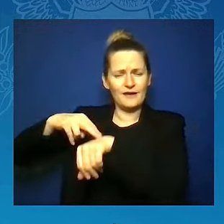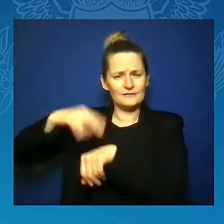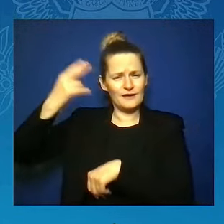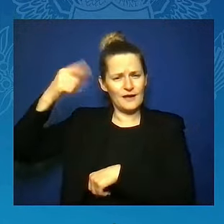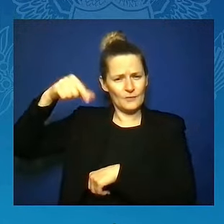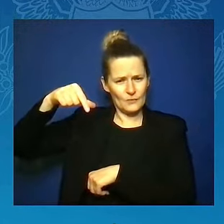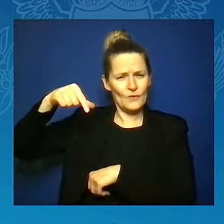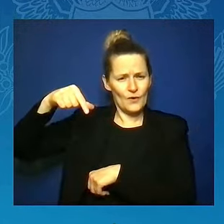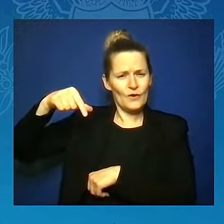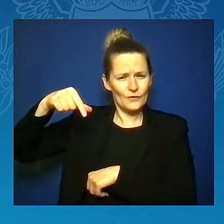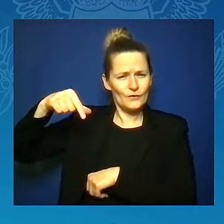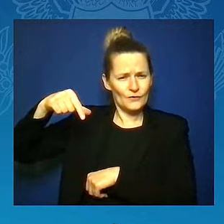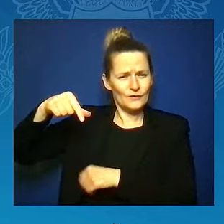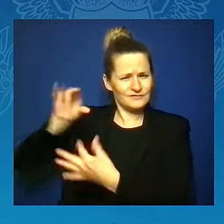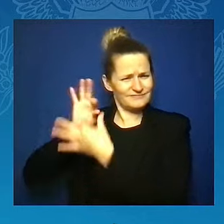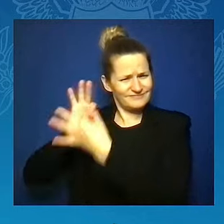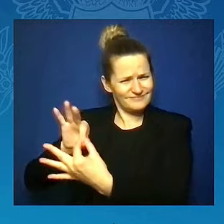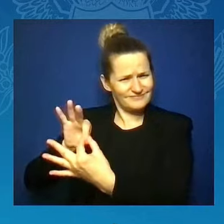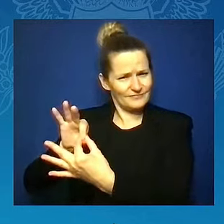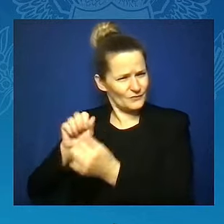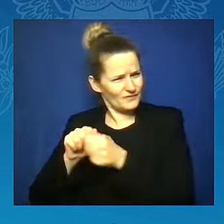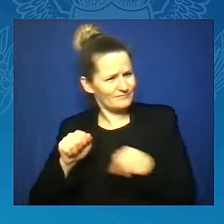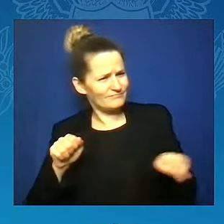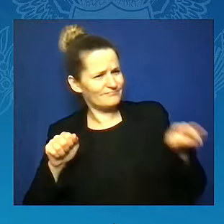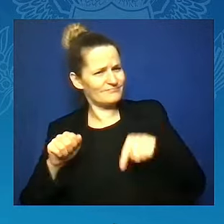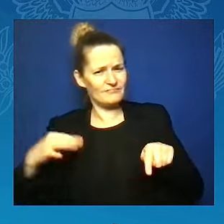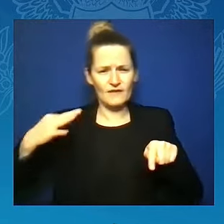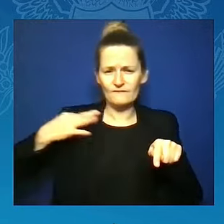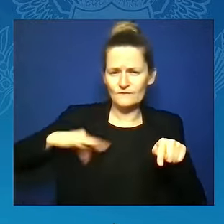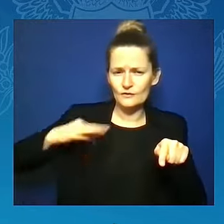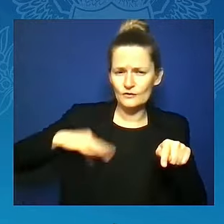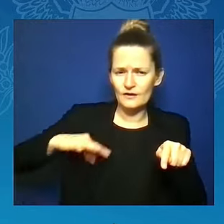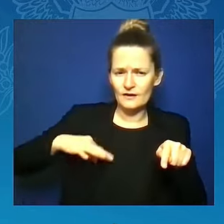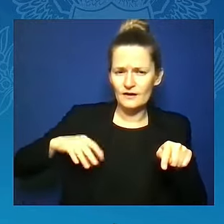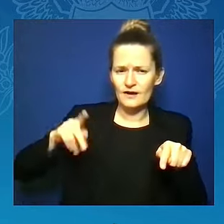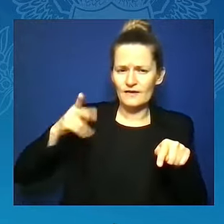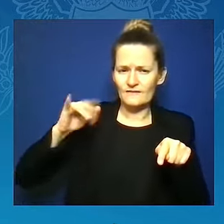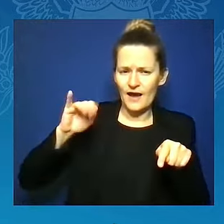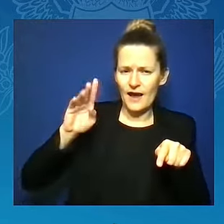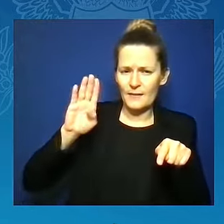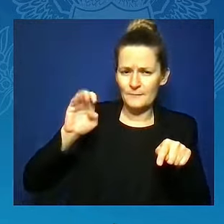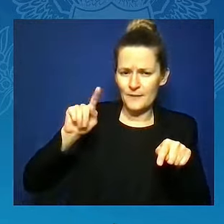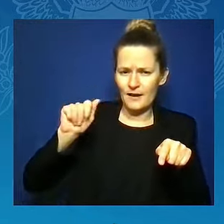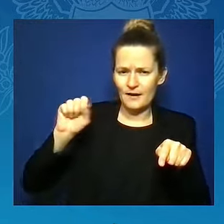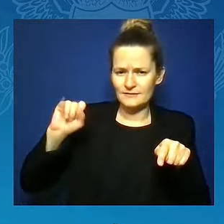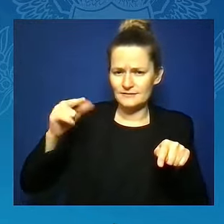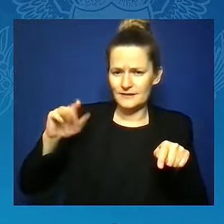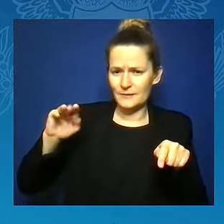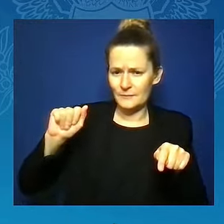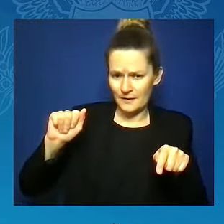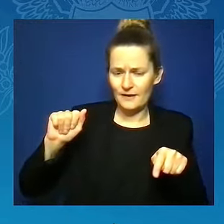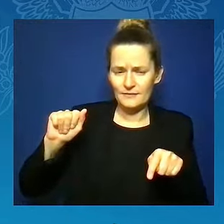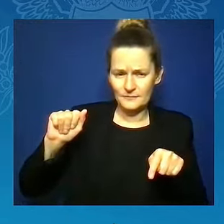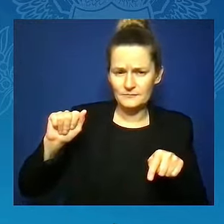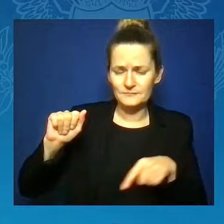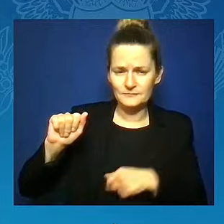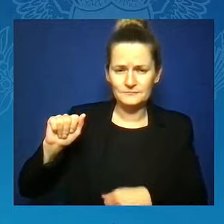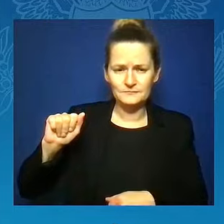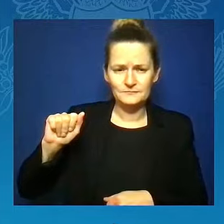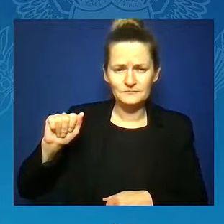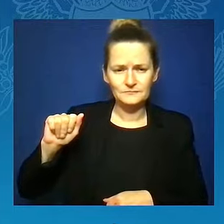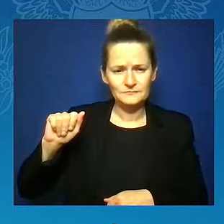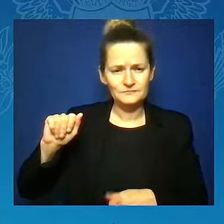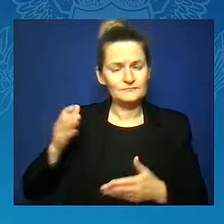Sigma Fraternity Incorporated. And after today, Zeta Phi Beta